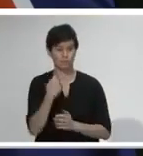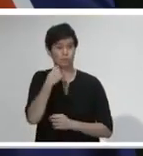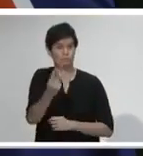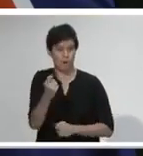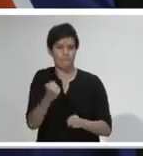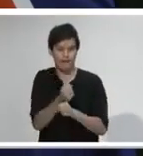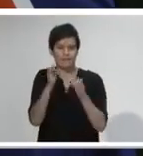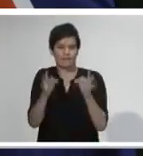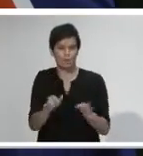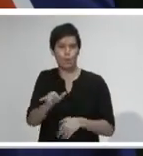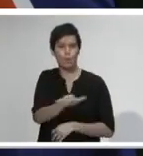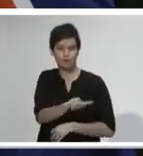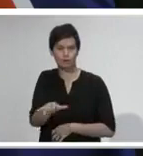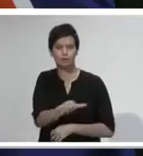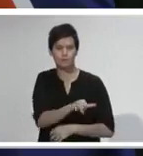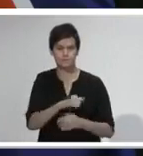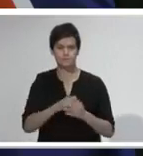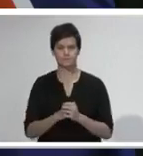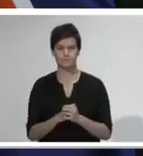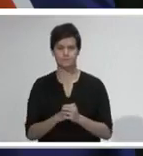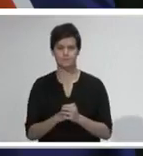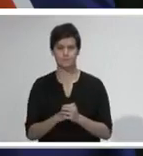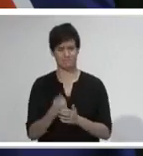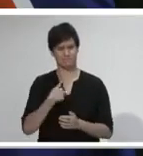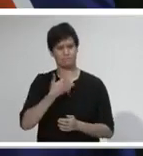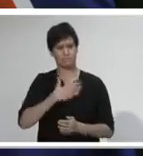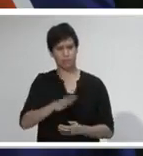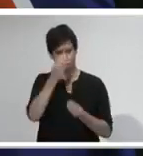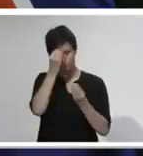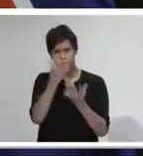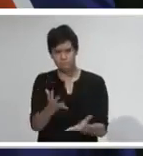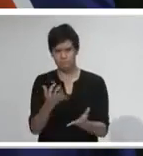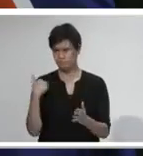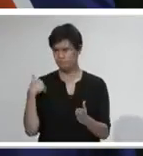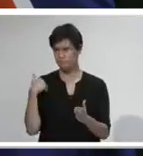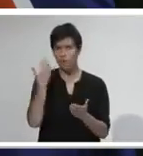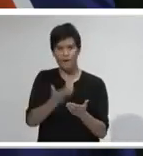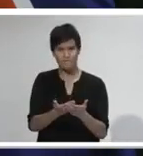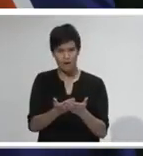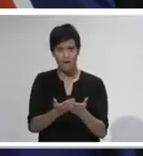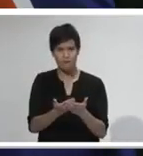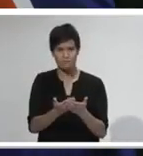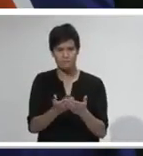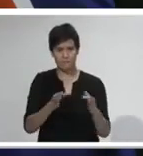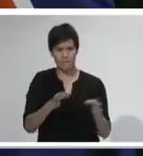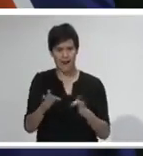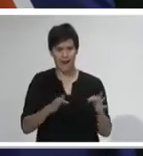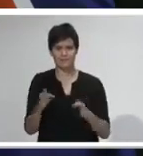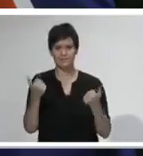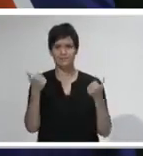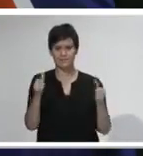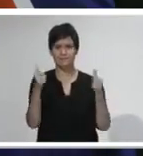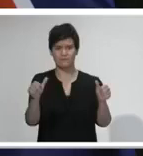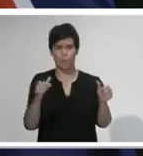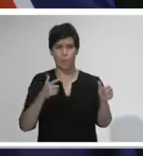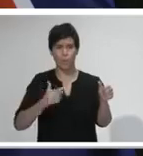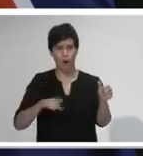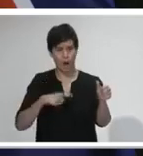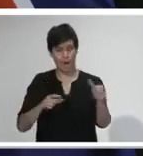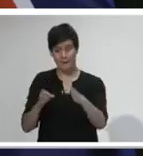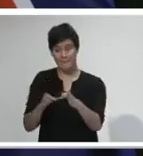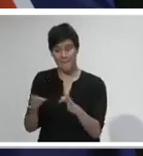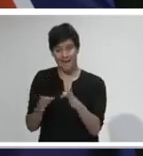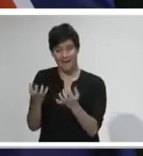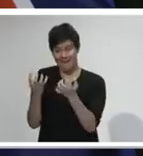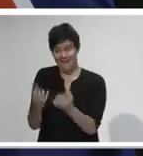successful to date in rolling out our plan because we've had a plan, and we've stuck to it, and we've done it together.